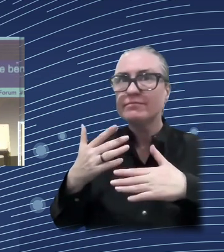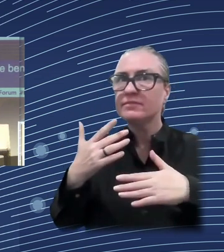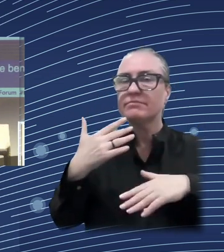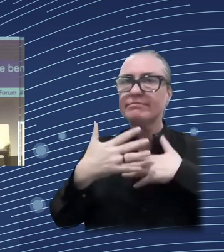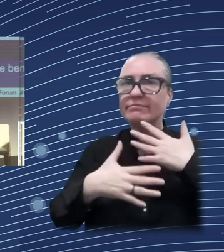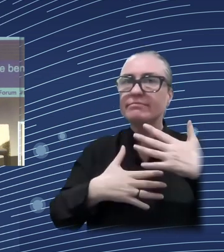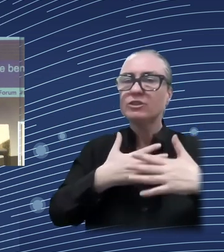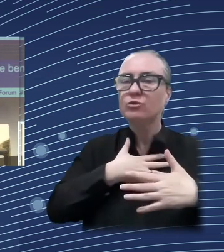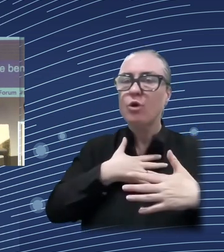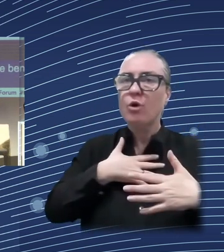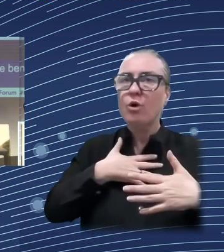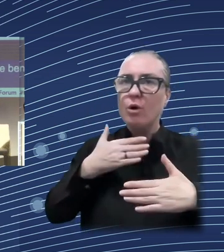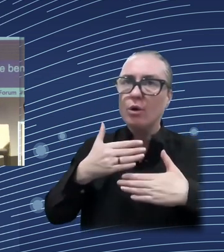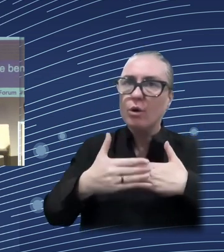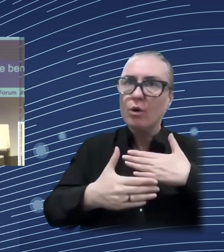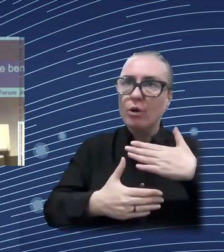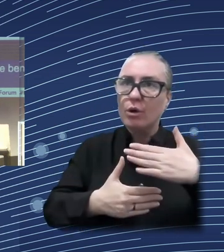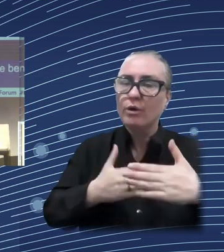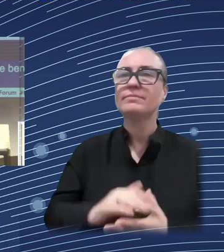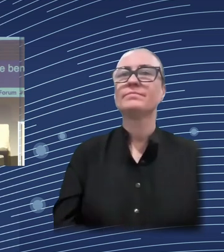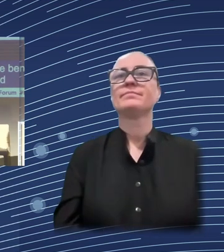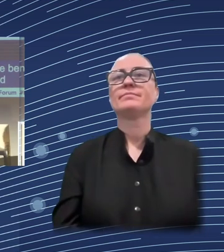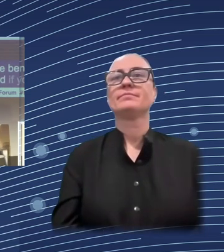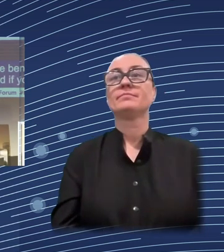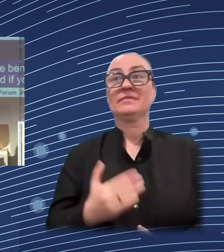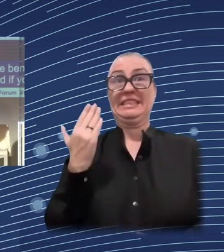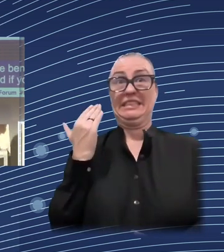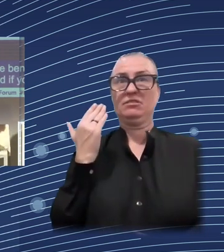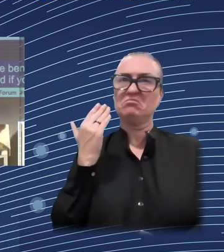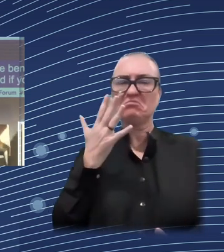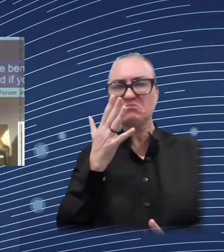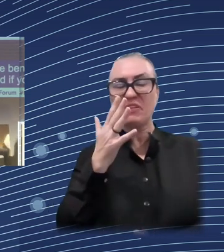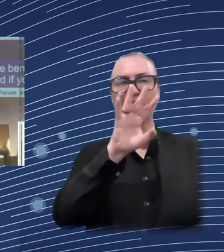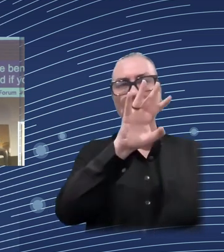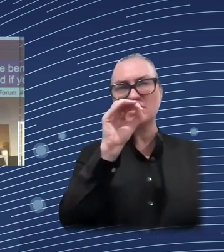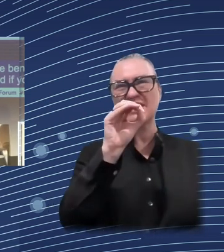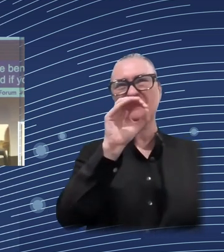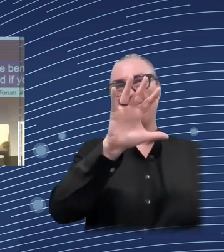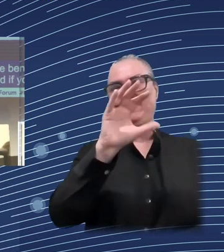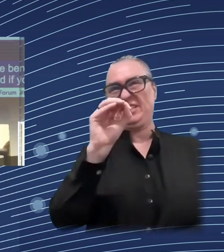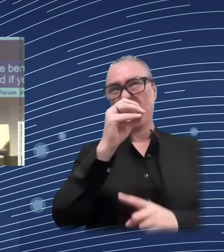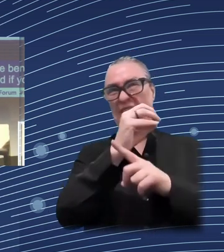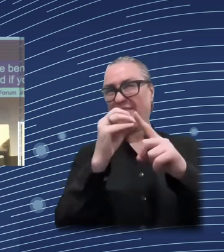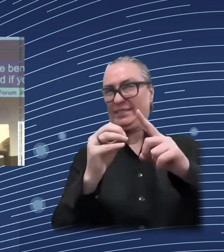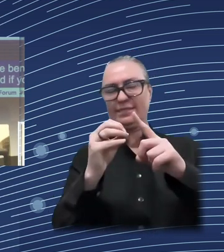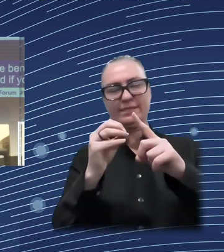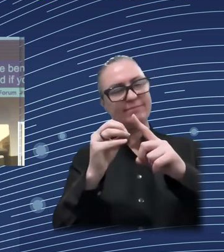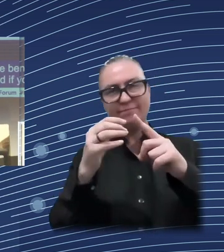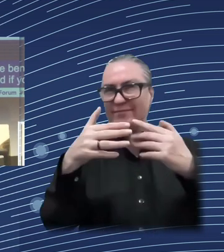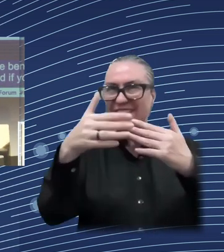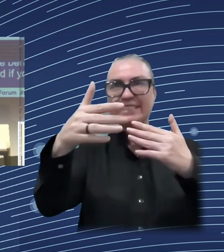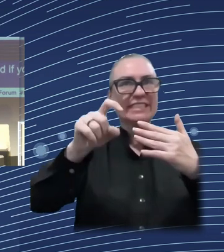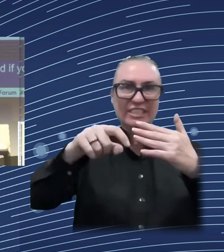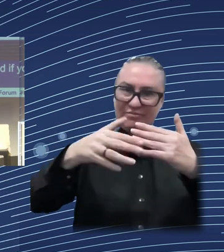digitalization. Okay. Okay. is a major, I think, outcome. And here again, we could think of